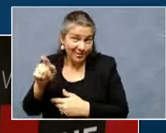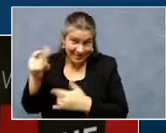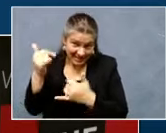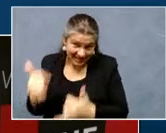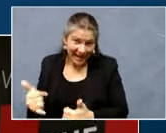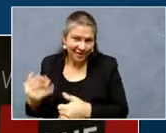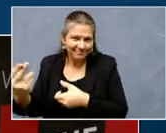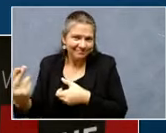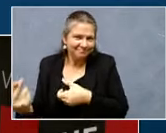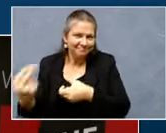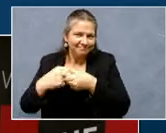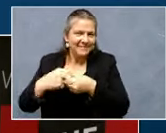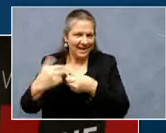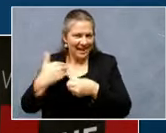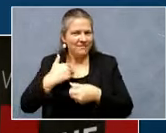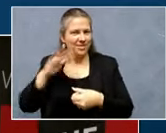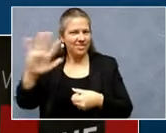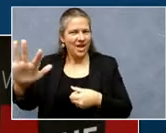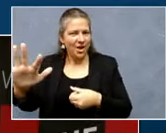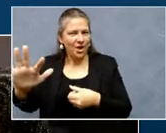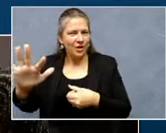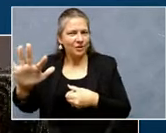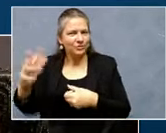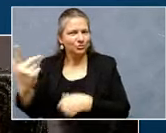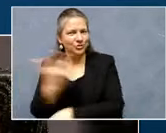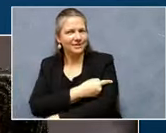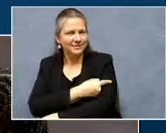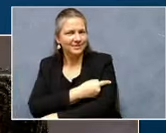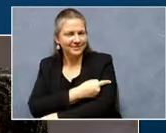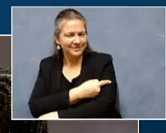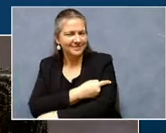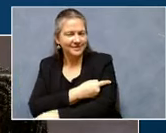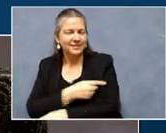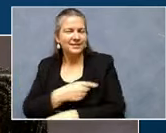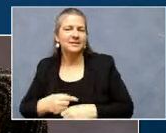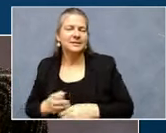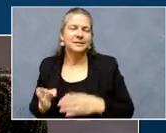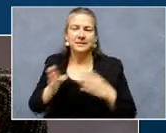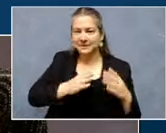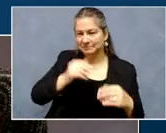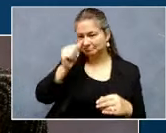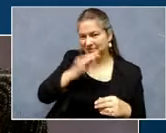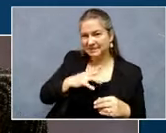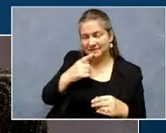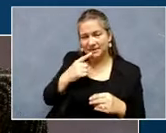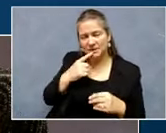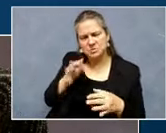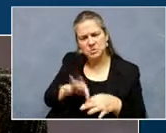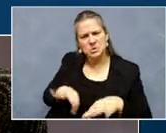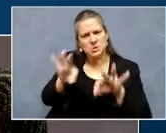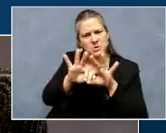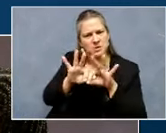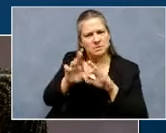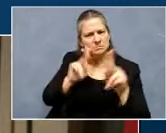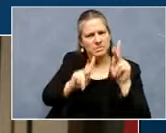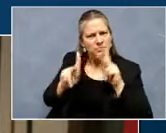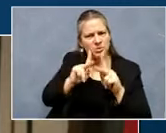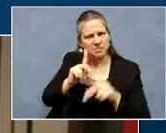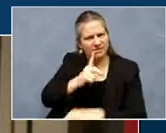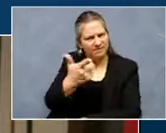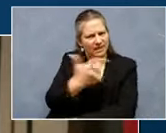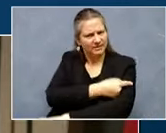to, to have your immunity there in that 90th percentile. I think it's important for people to be vaccinated so that we can